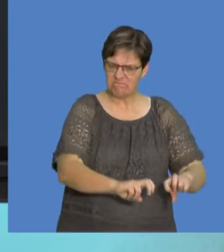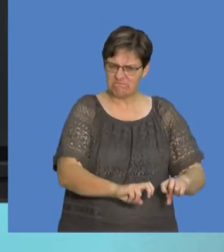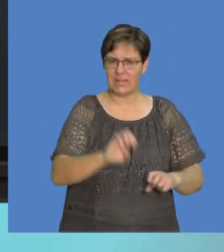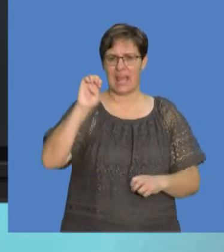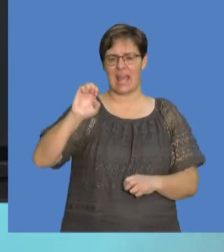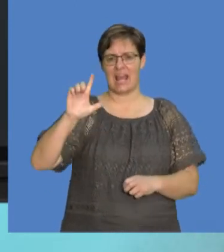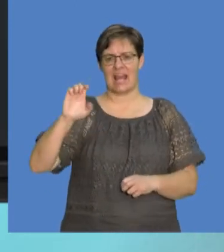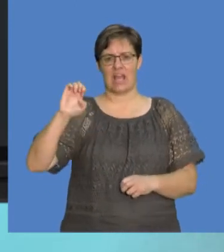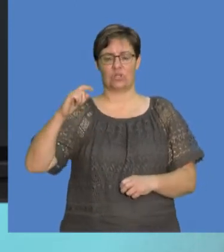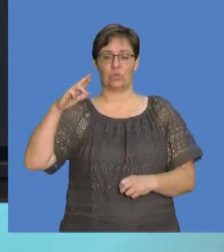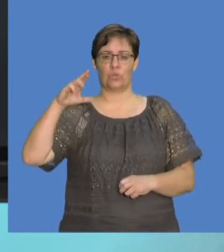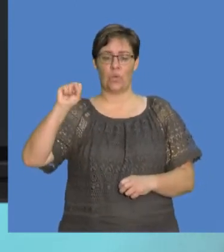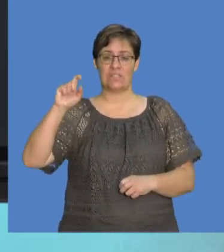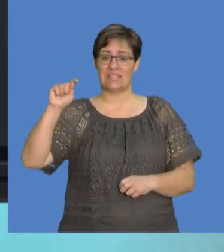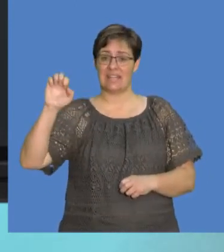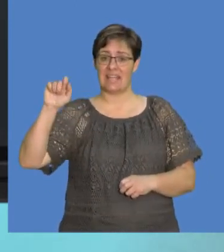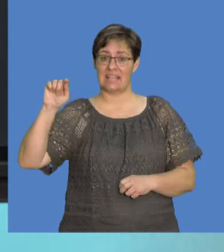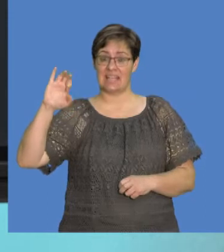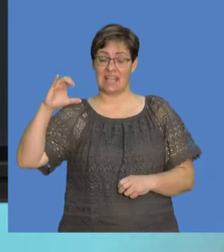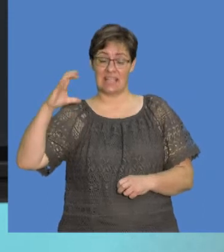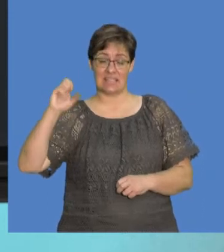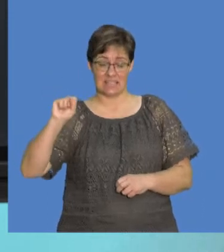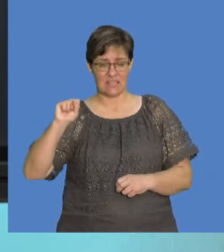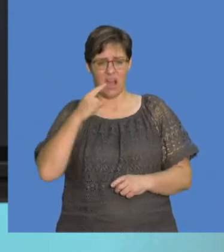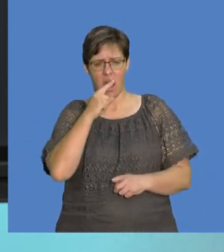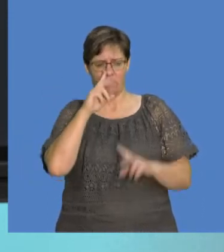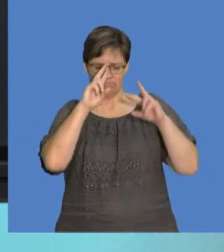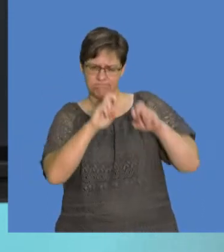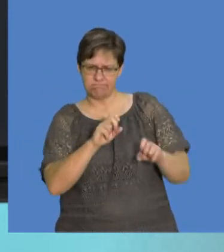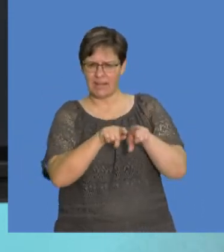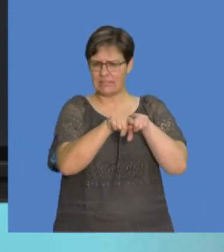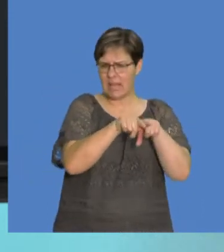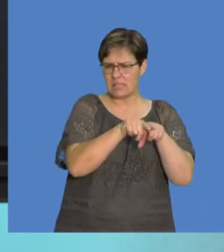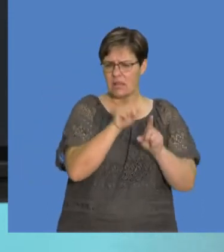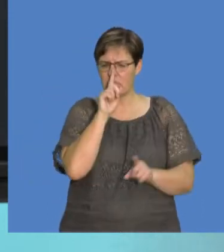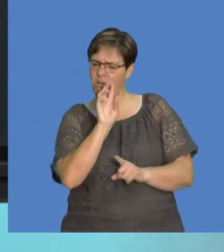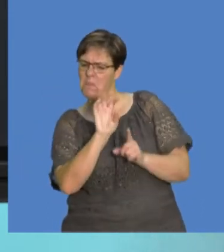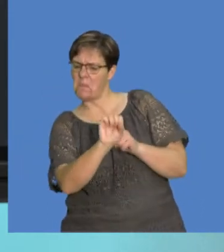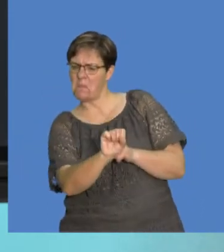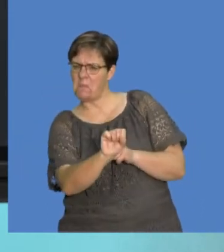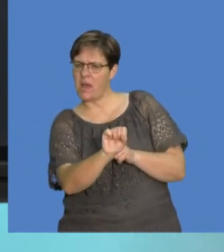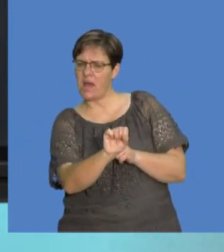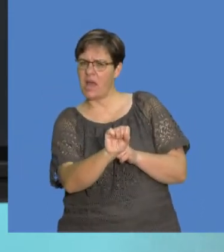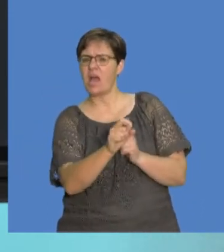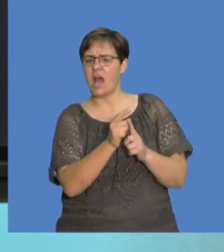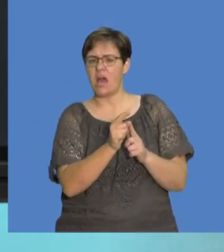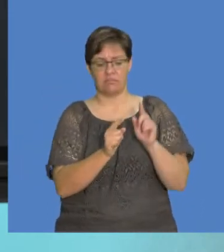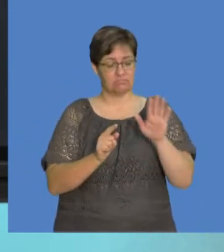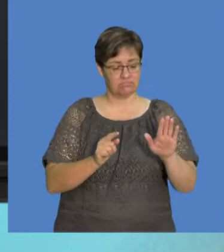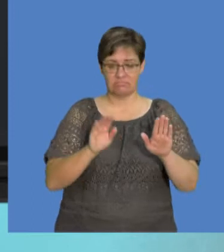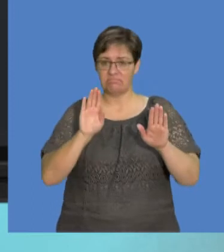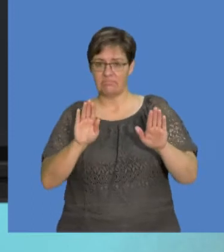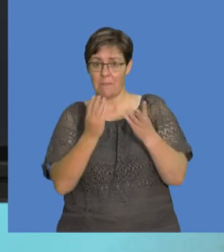the electrostatic experiment behind the idea of, you know, trying to predict what happens when you bring two